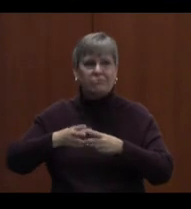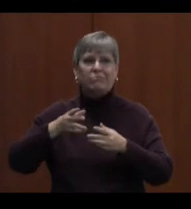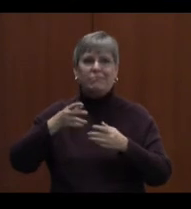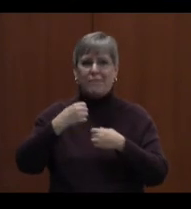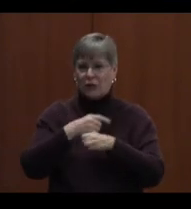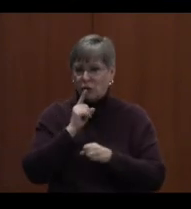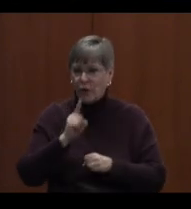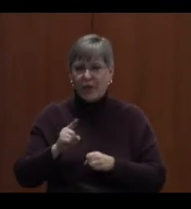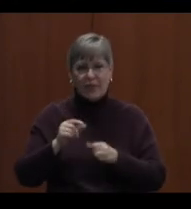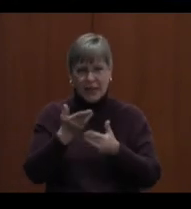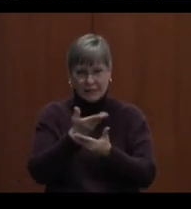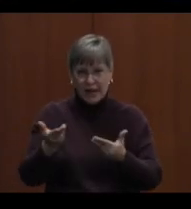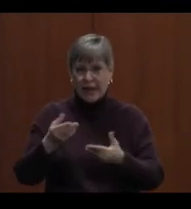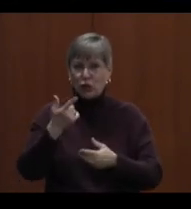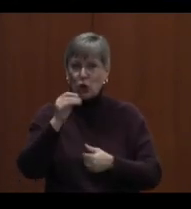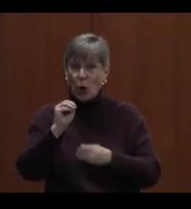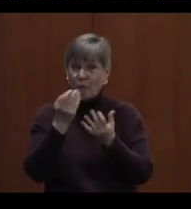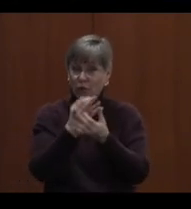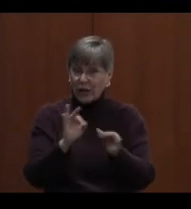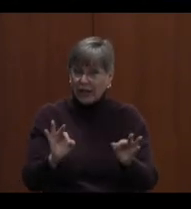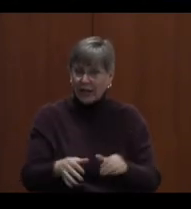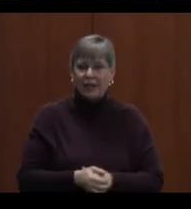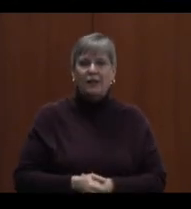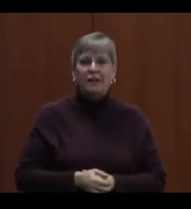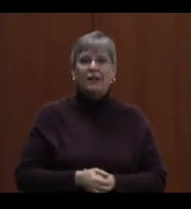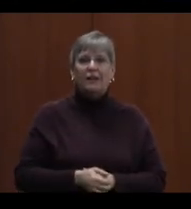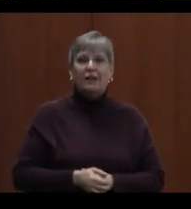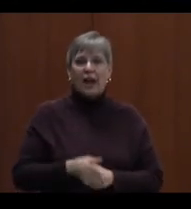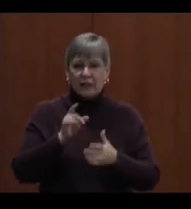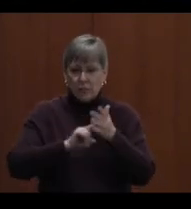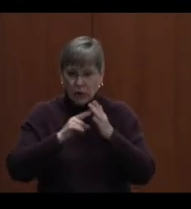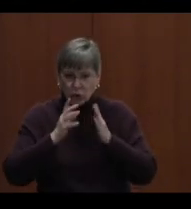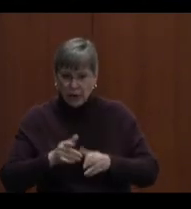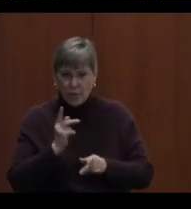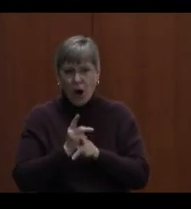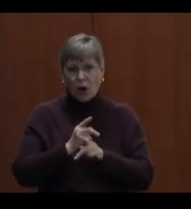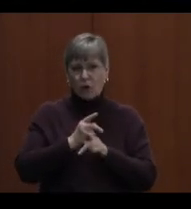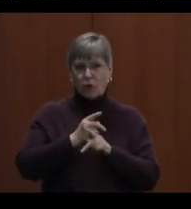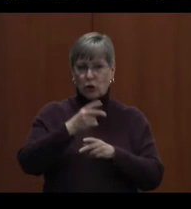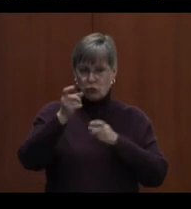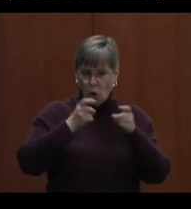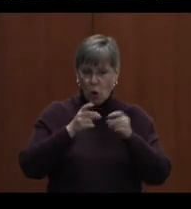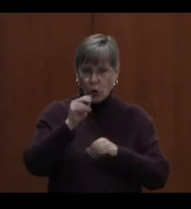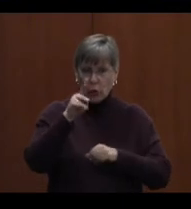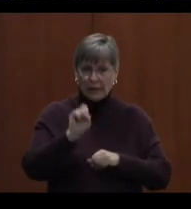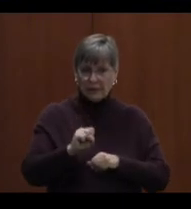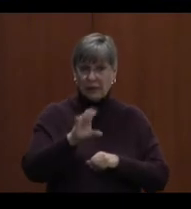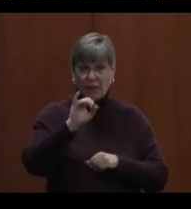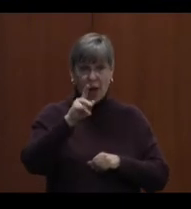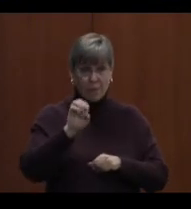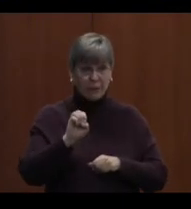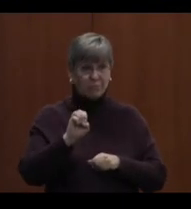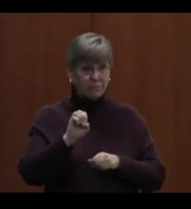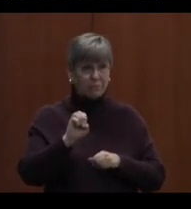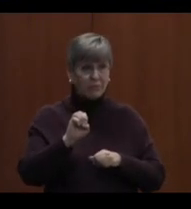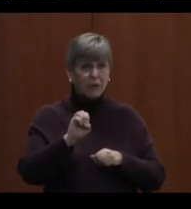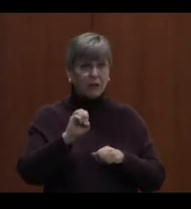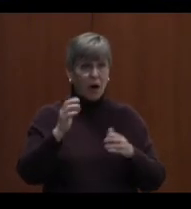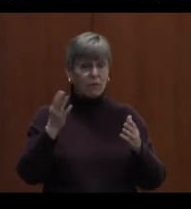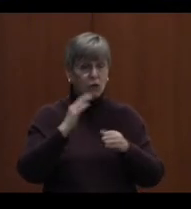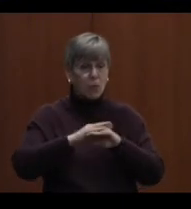-free. HVAC technicians keep our climate control units operating to keep you warm in the winter and cool in the summer.